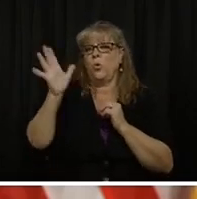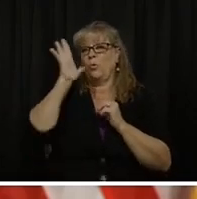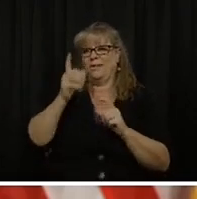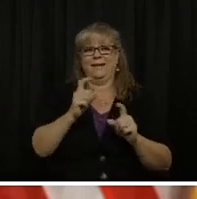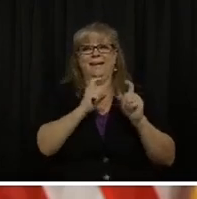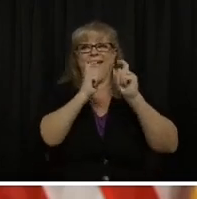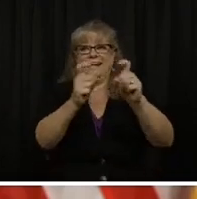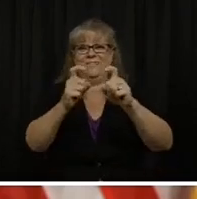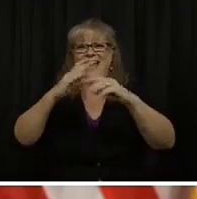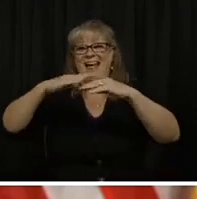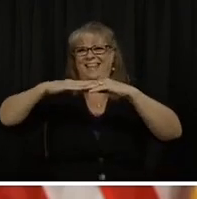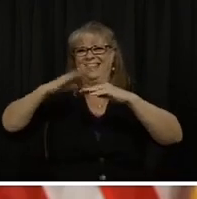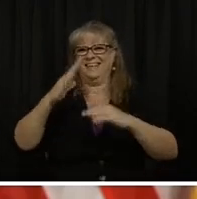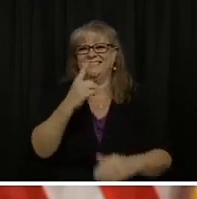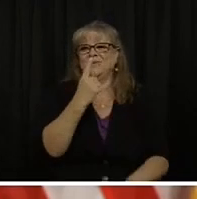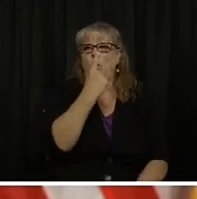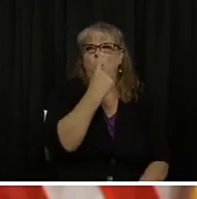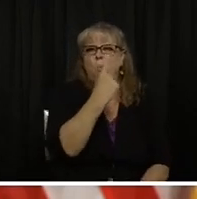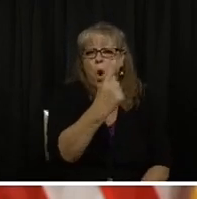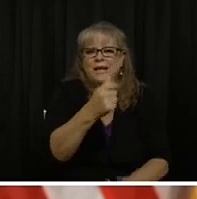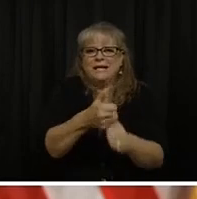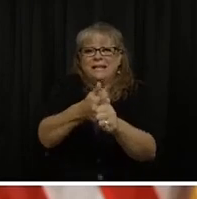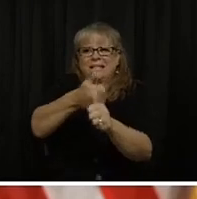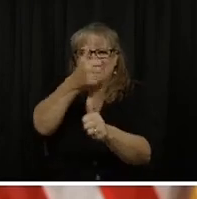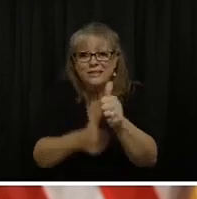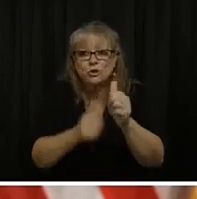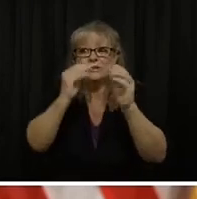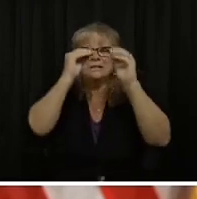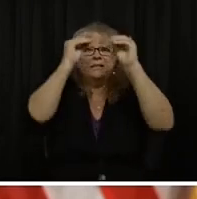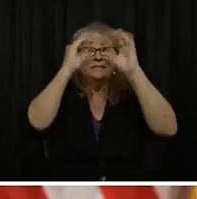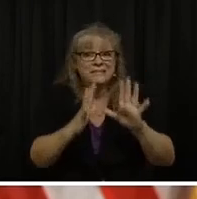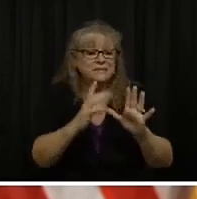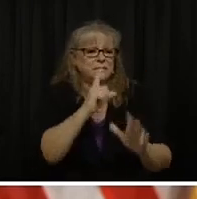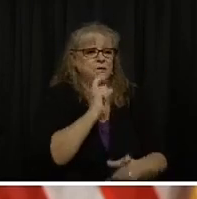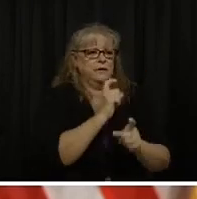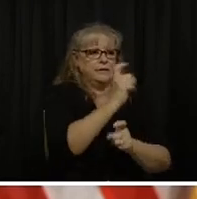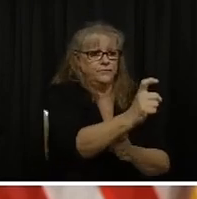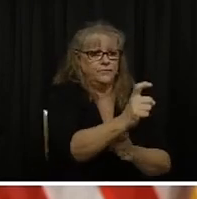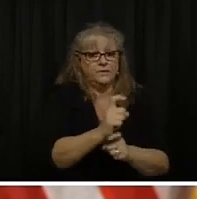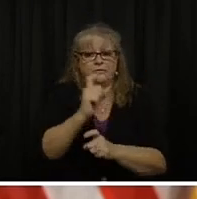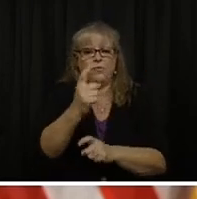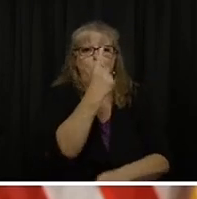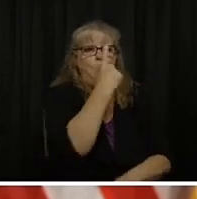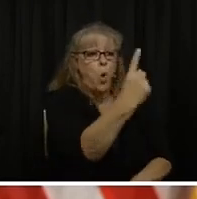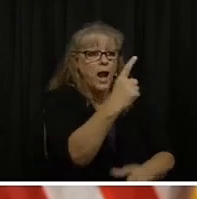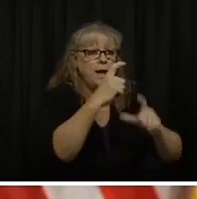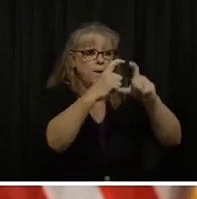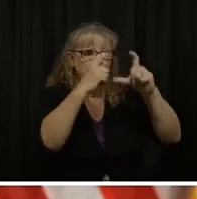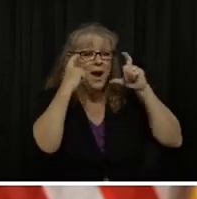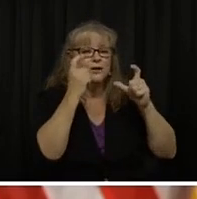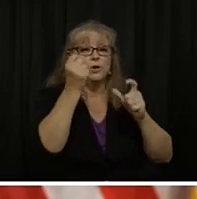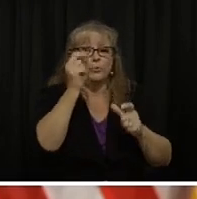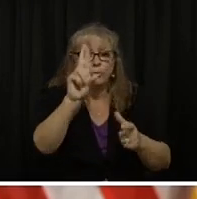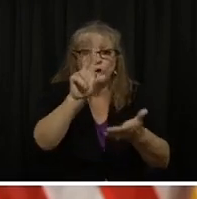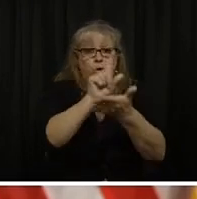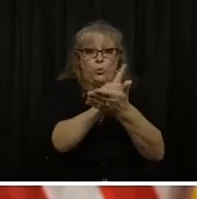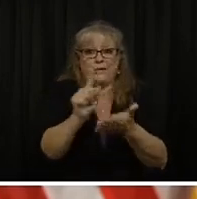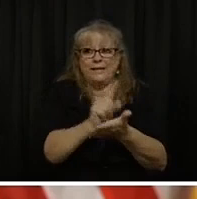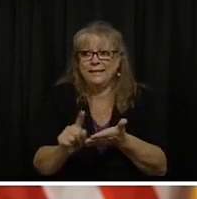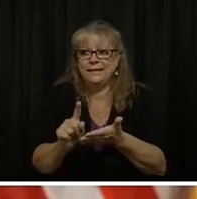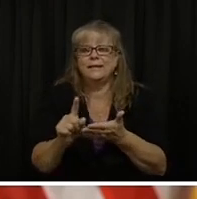for teacher, one medical grade mask out, even broader than teachers, all people who work in a school that face students,